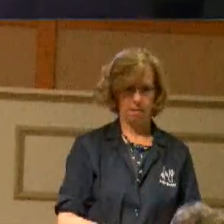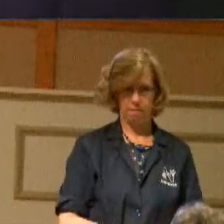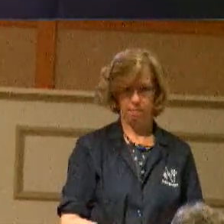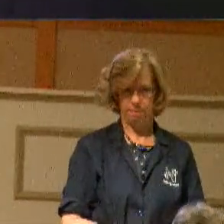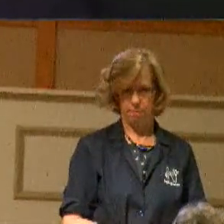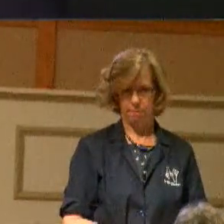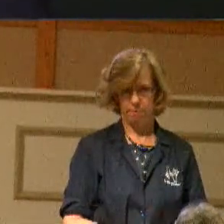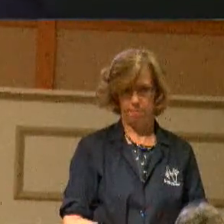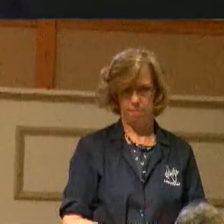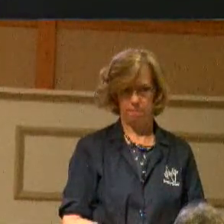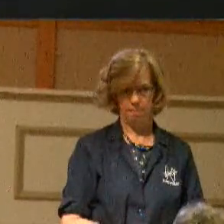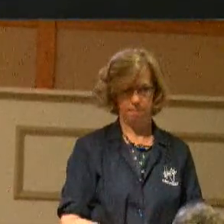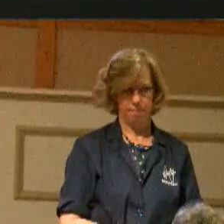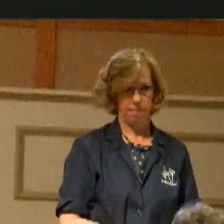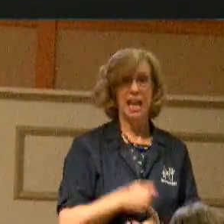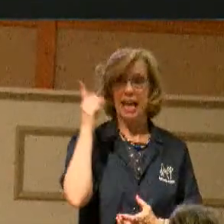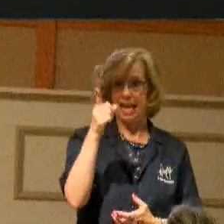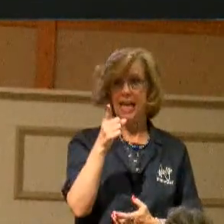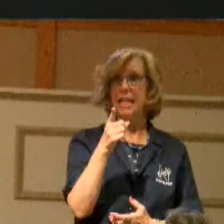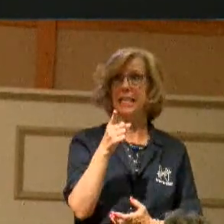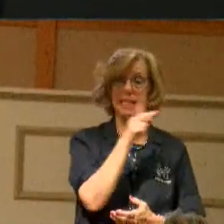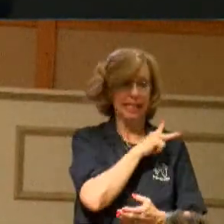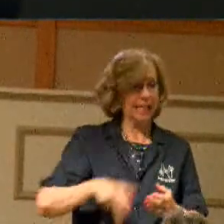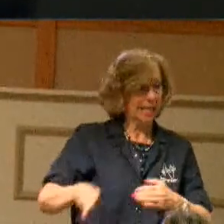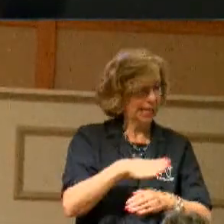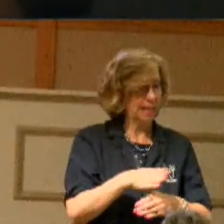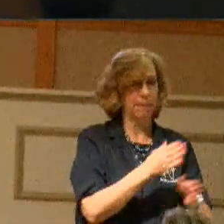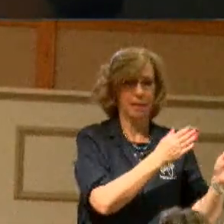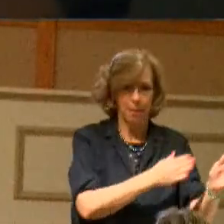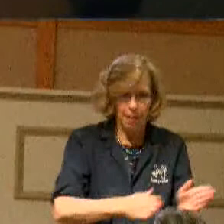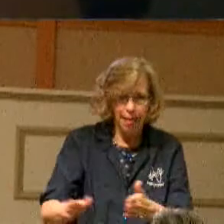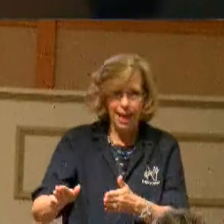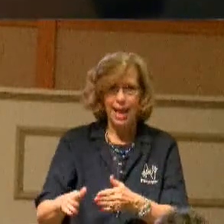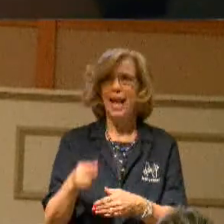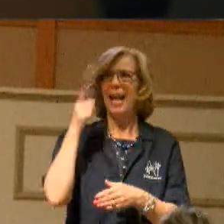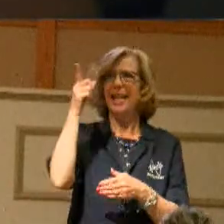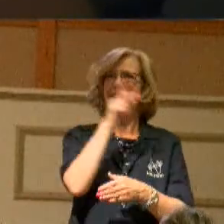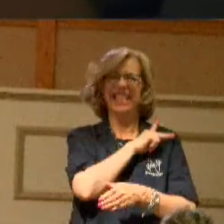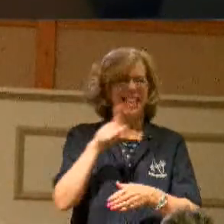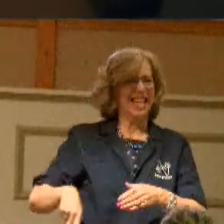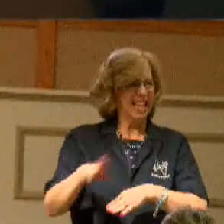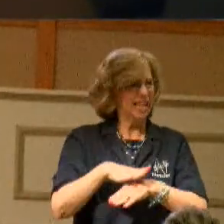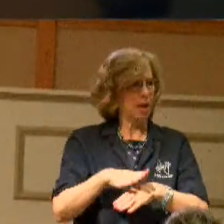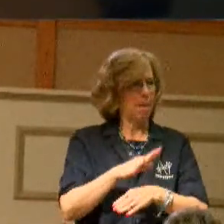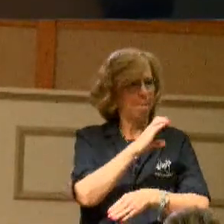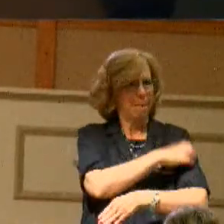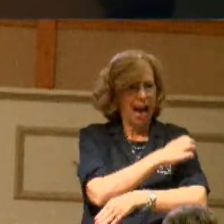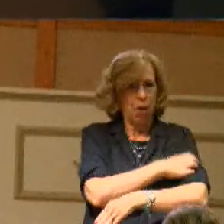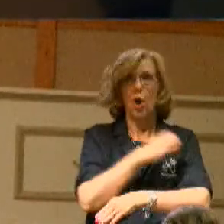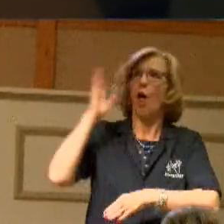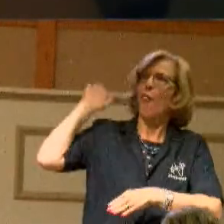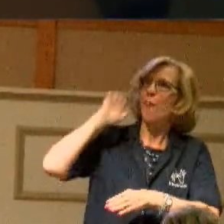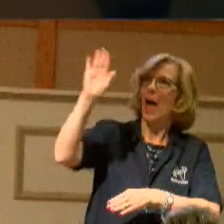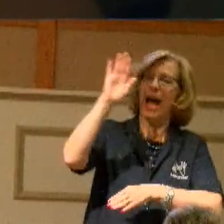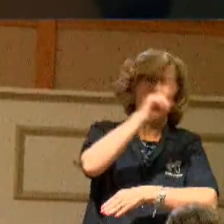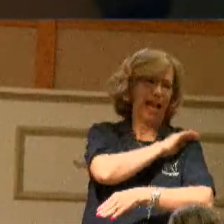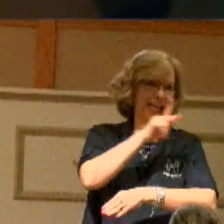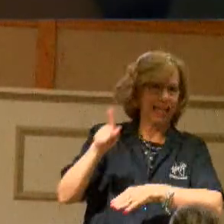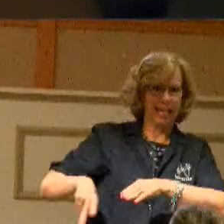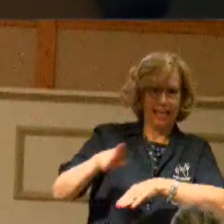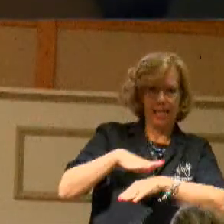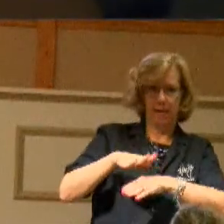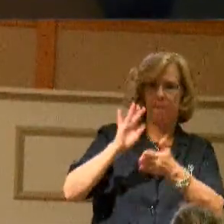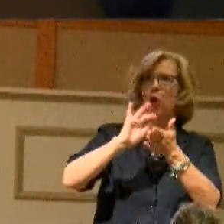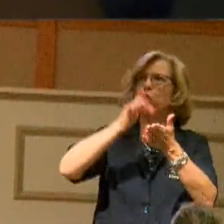His kingdom, I think of His plan. His kingdom, I think of His power. For Thine is the kingdom and the